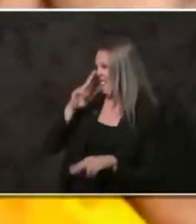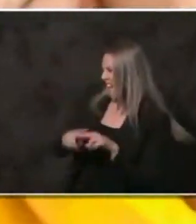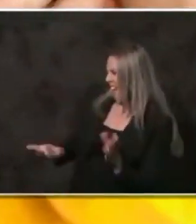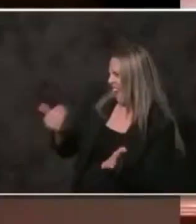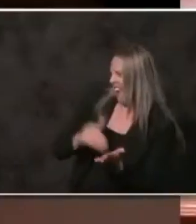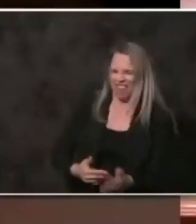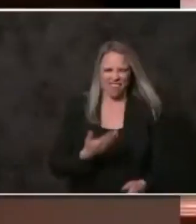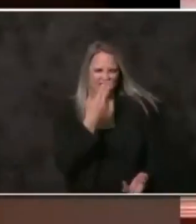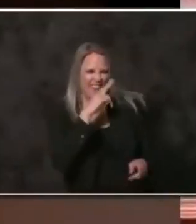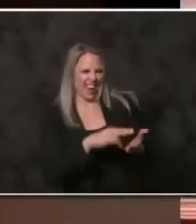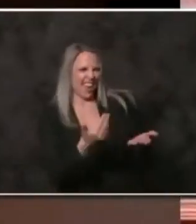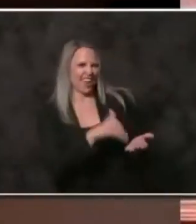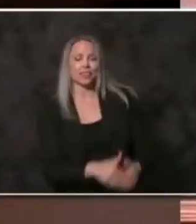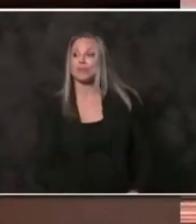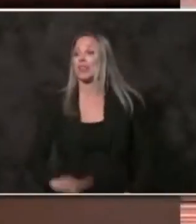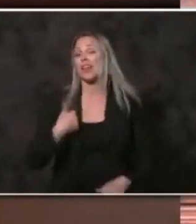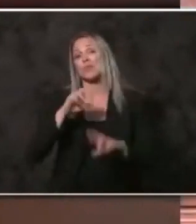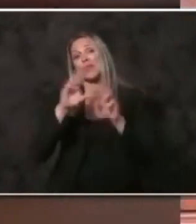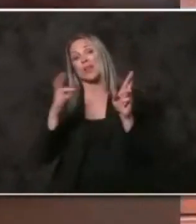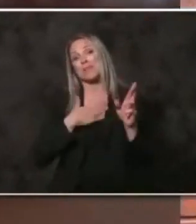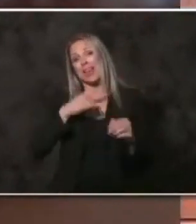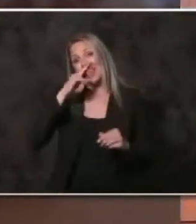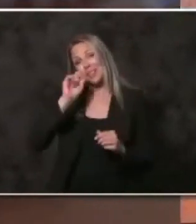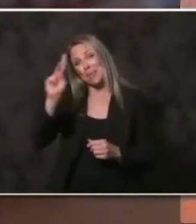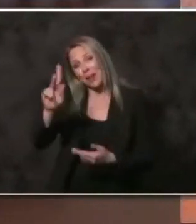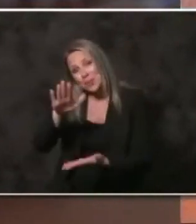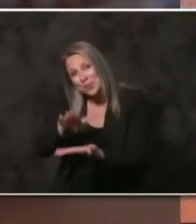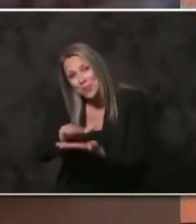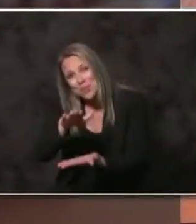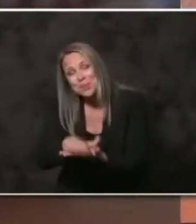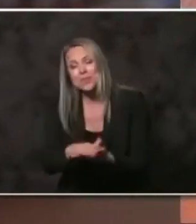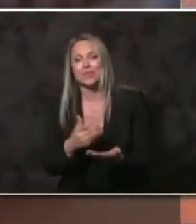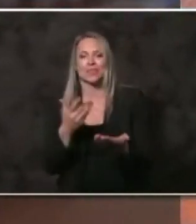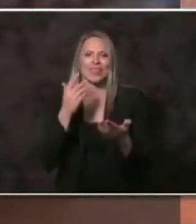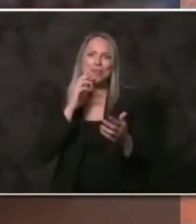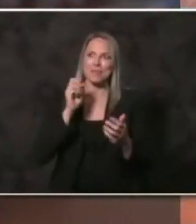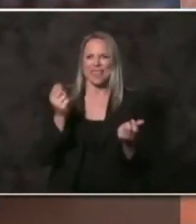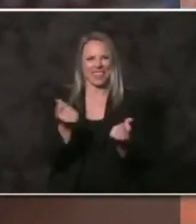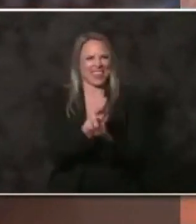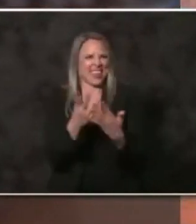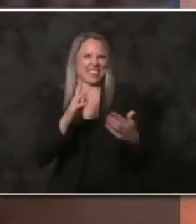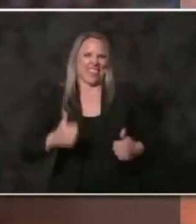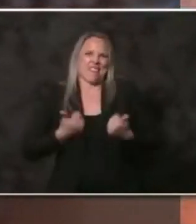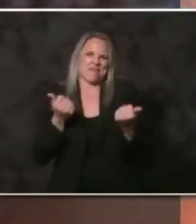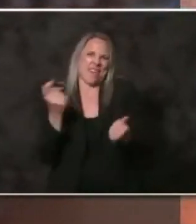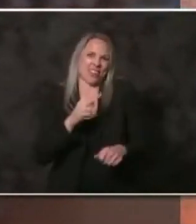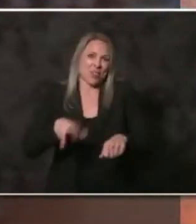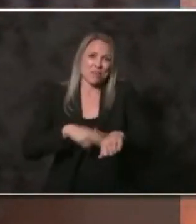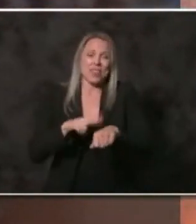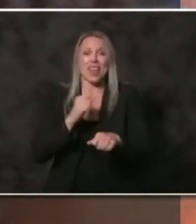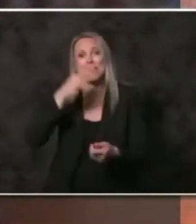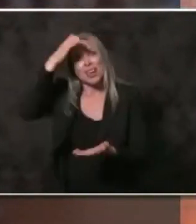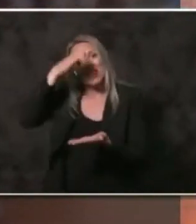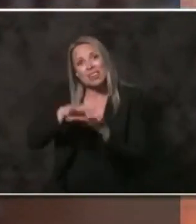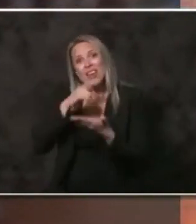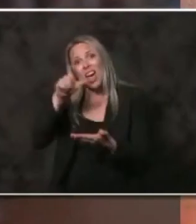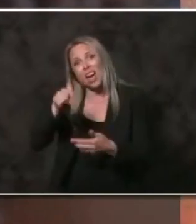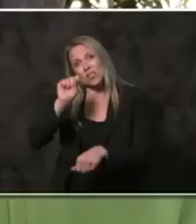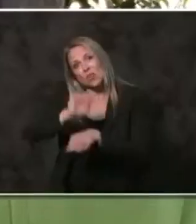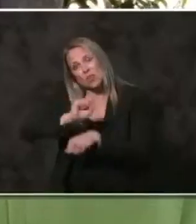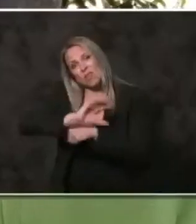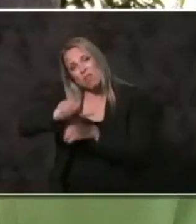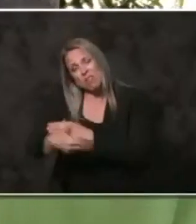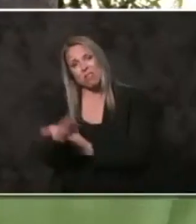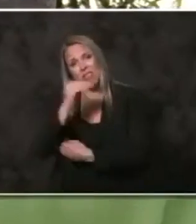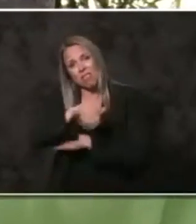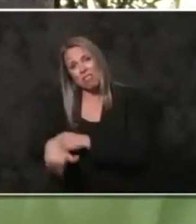Fun again. I'm ready for my kids to get back in school, things to get back to normal, and my husband not to have to work 24-7.